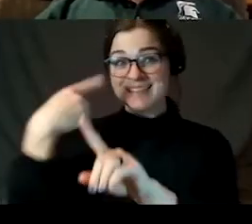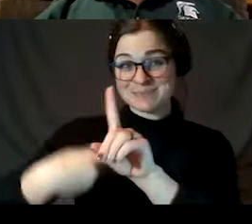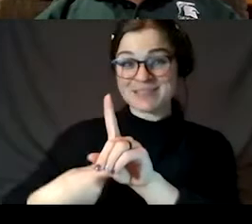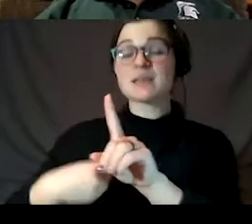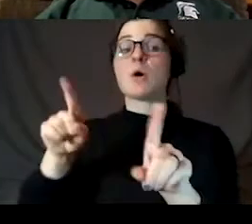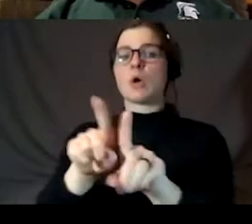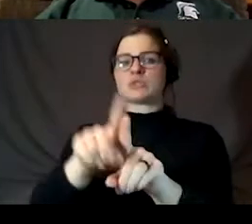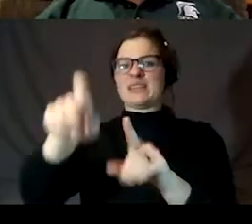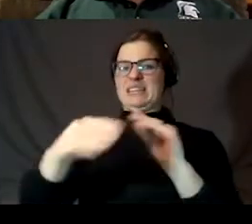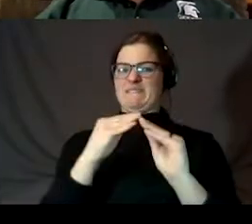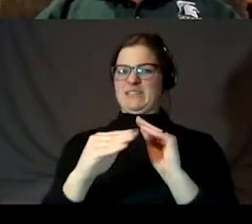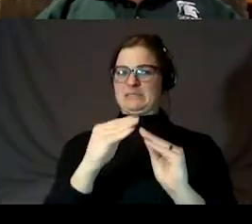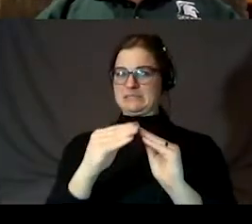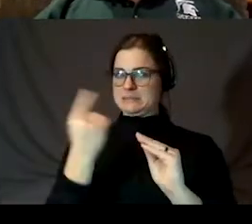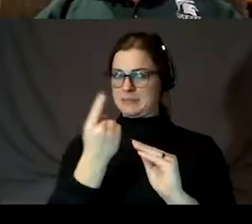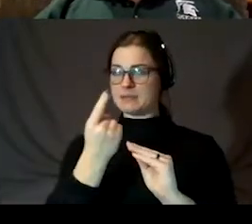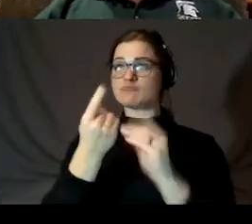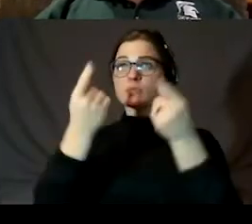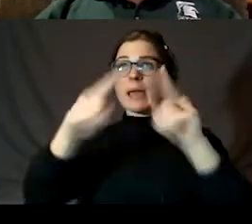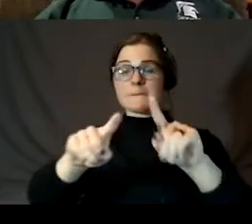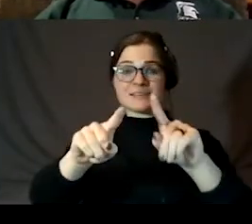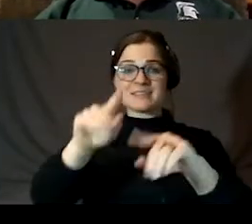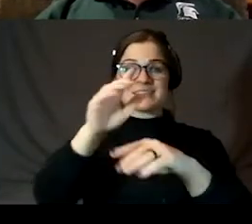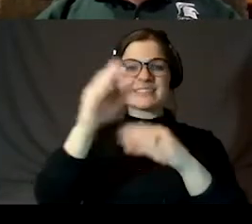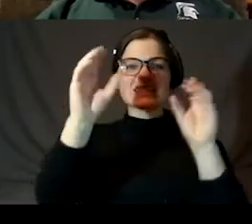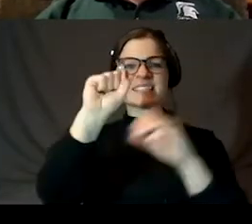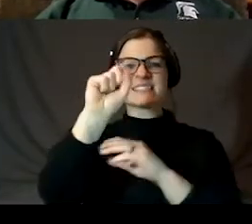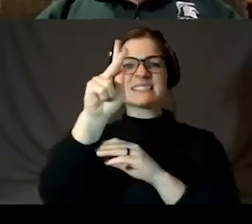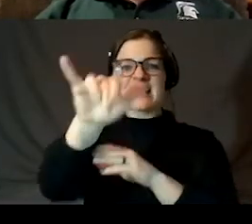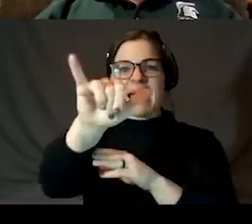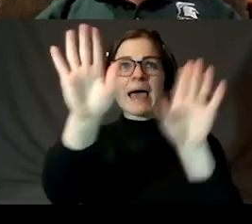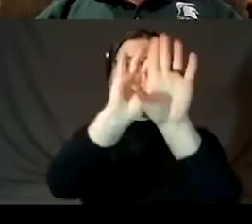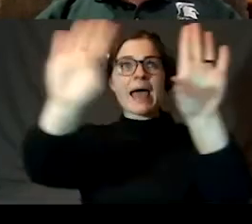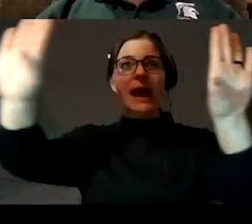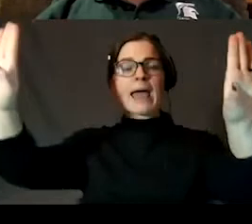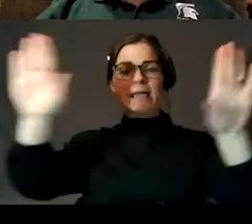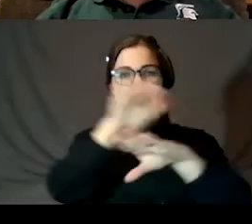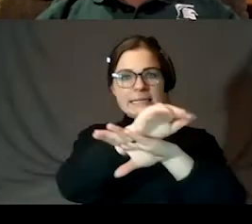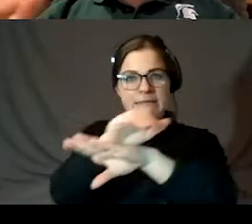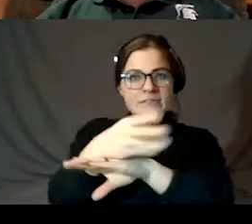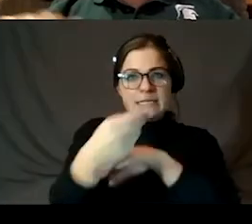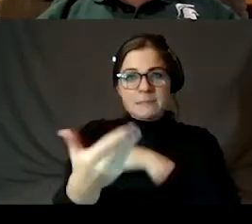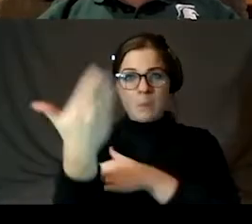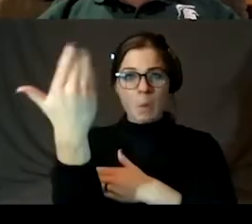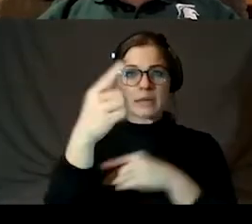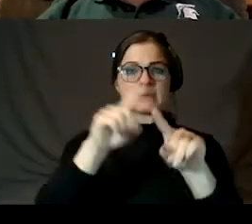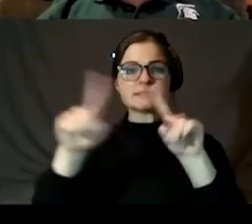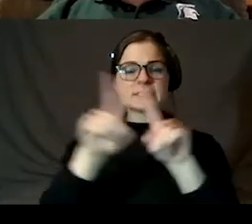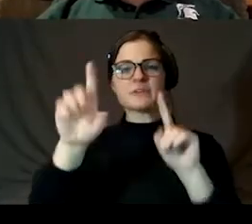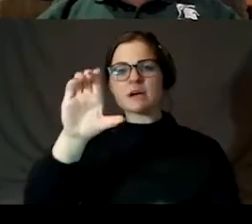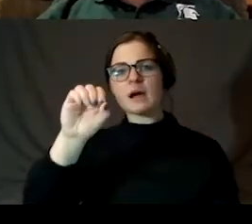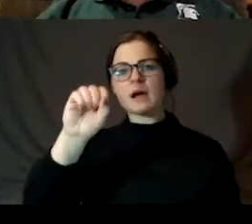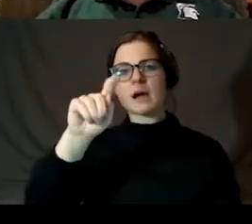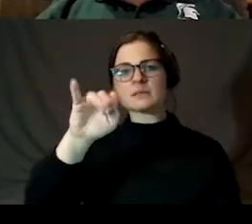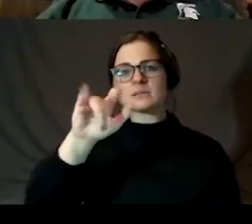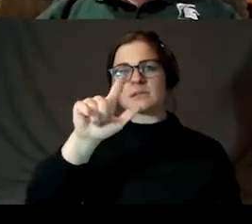talk about what's out in the sky, in the evening and morning skies, various constellations, stars, and a little bit about